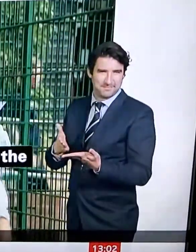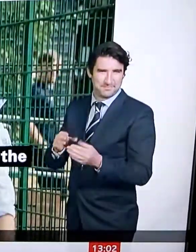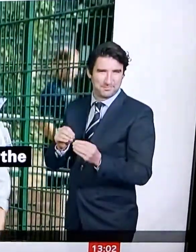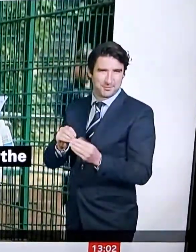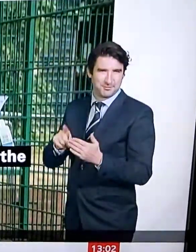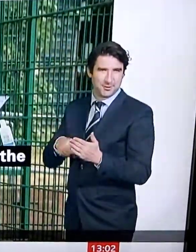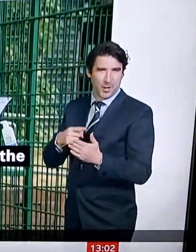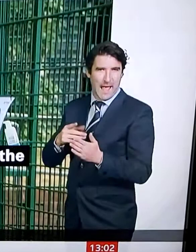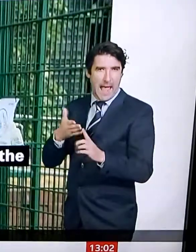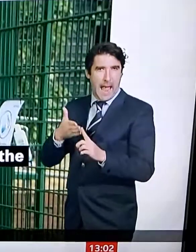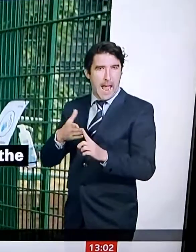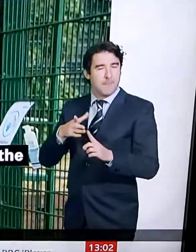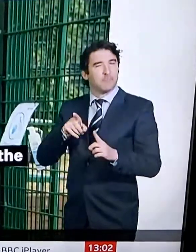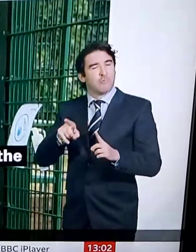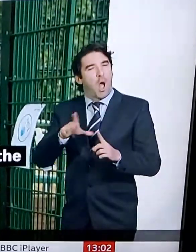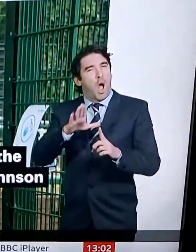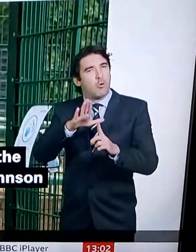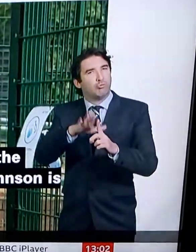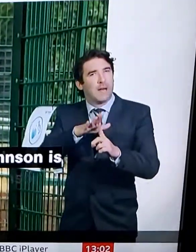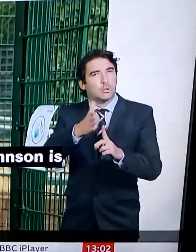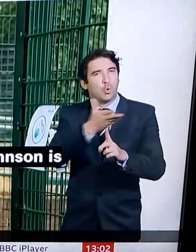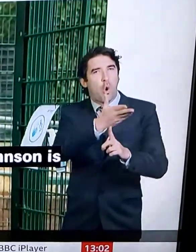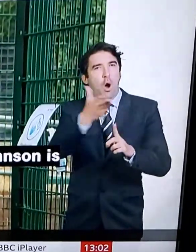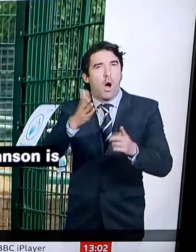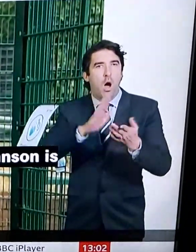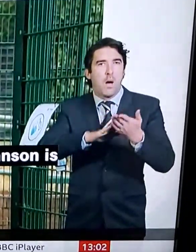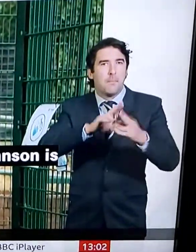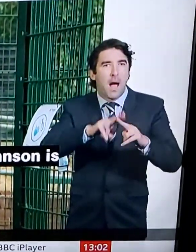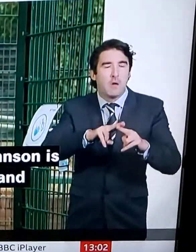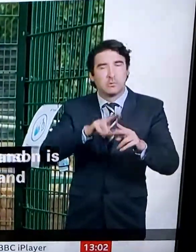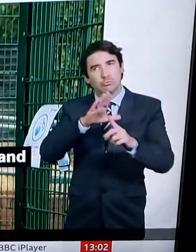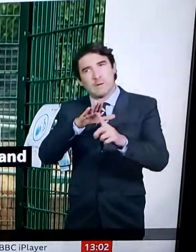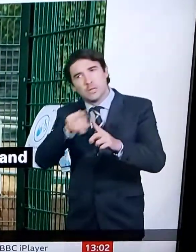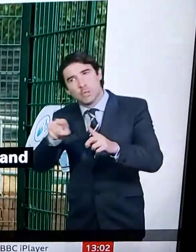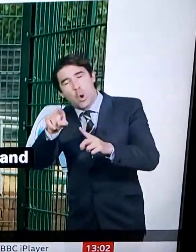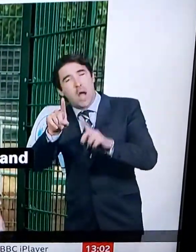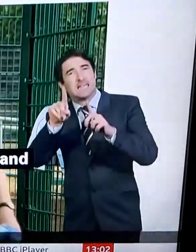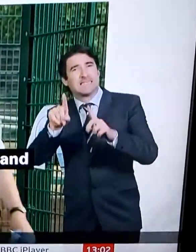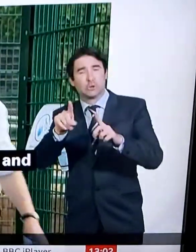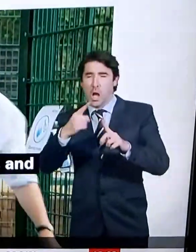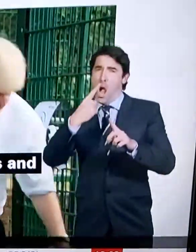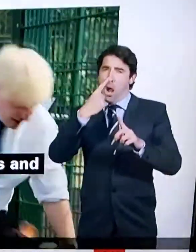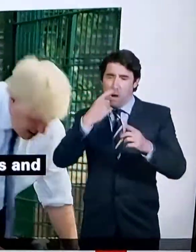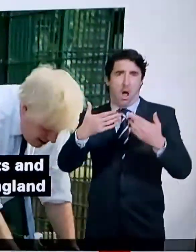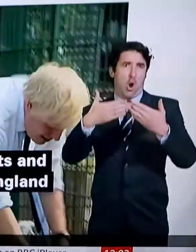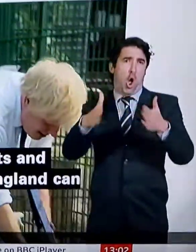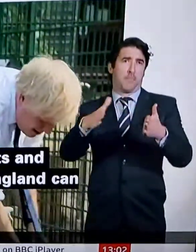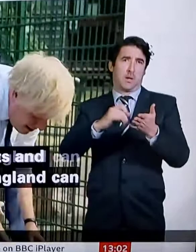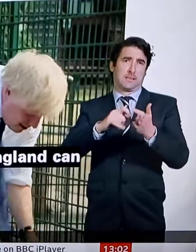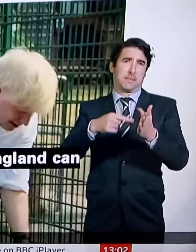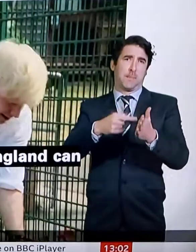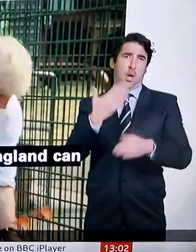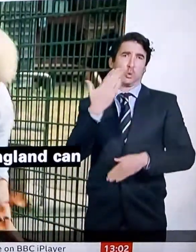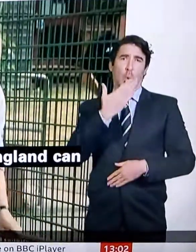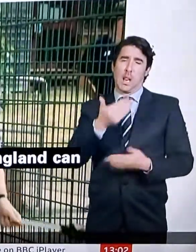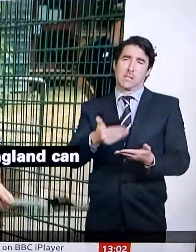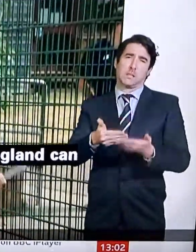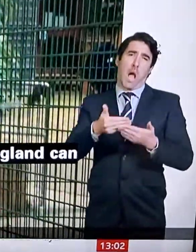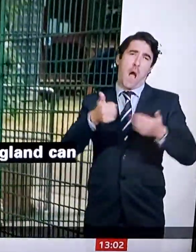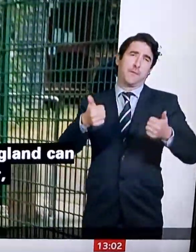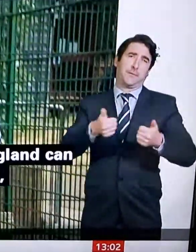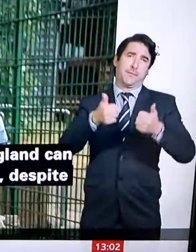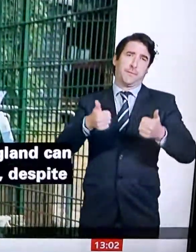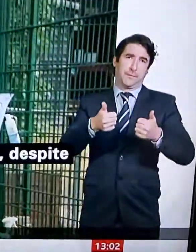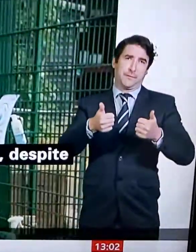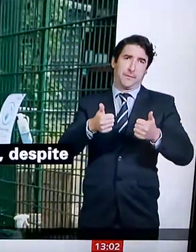1994, so this was never in doubt. The preliminary results gave him almost 80% of the official results that